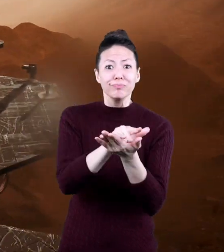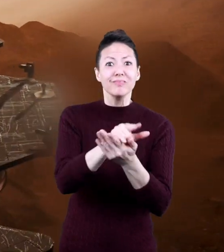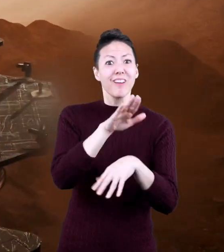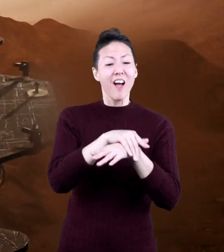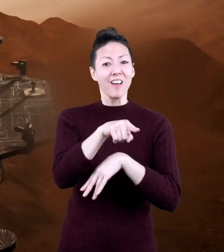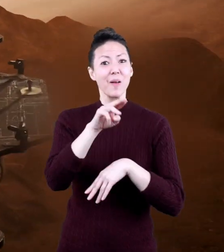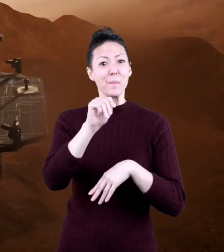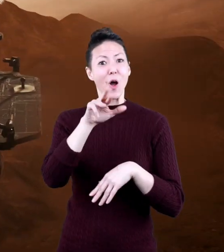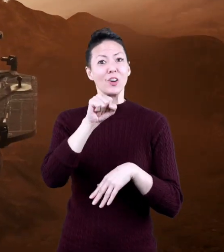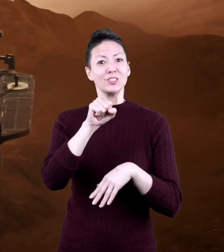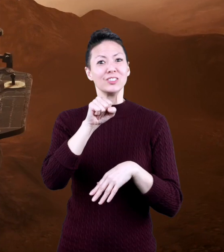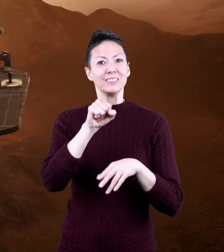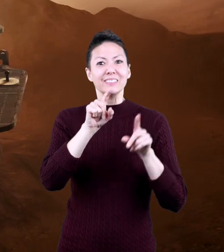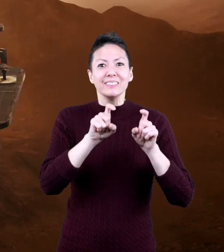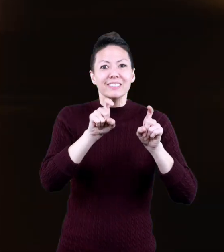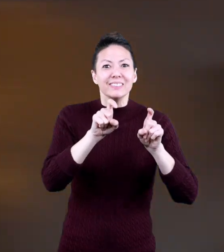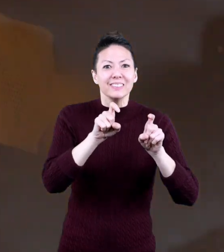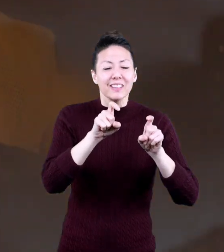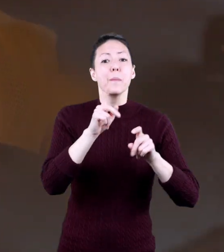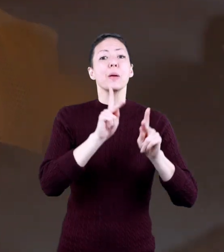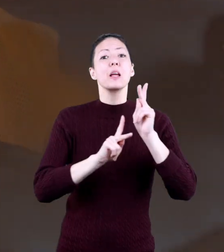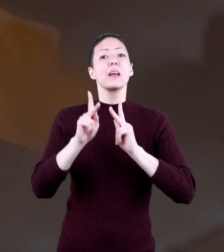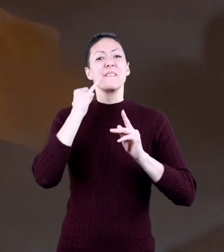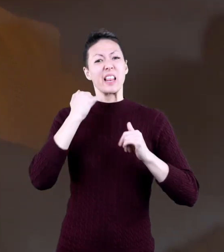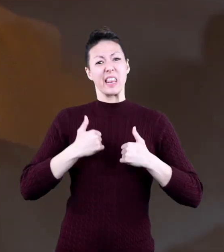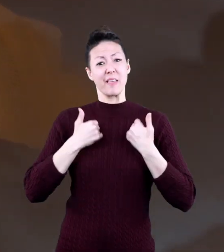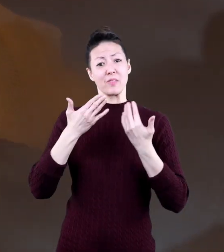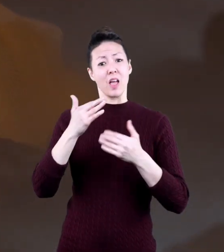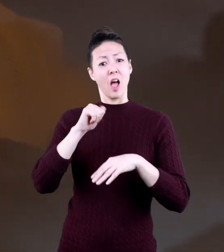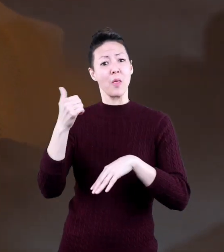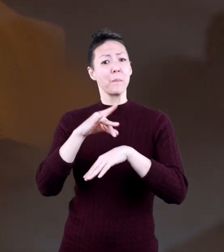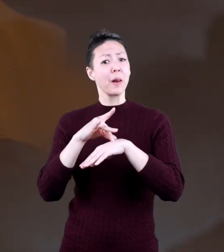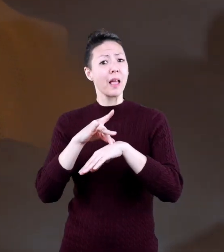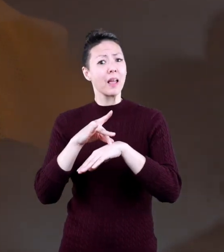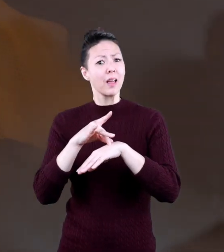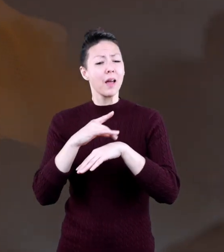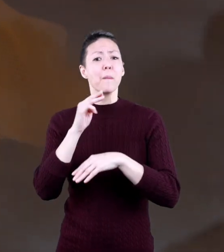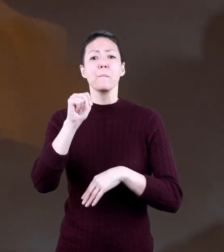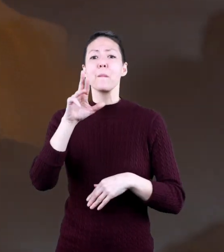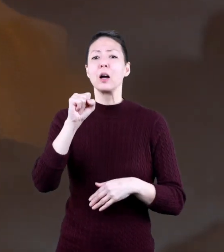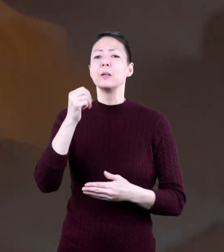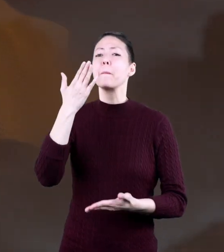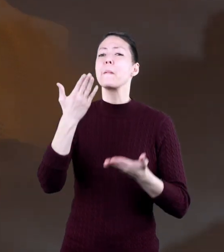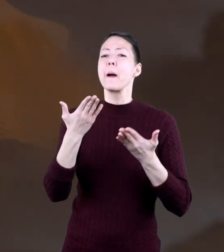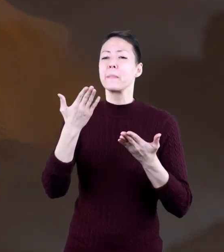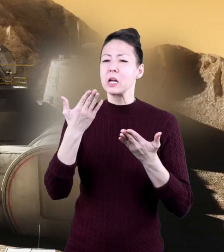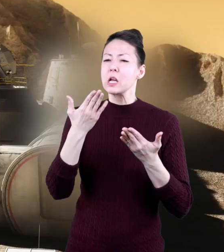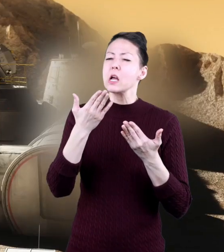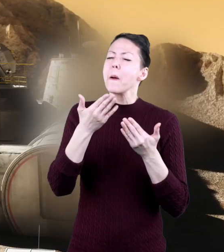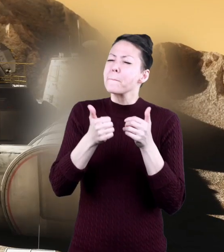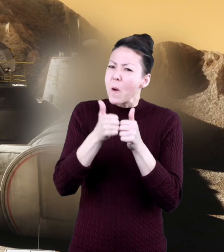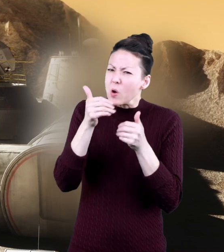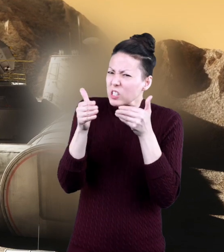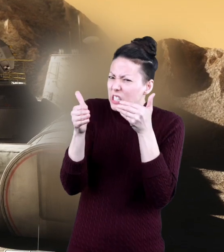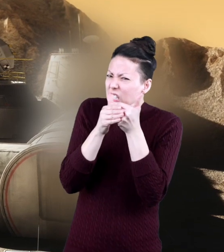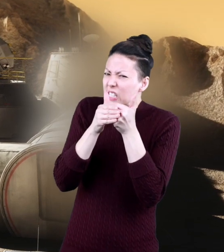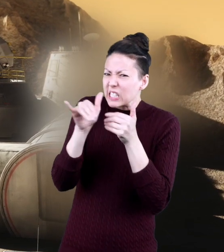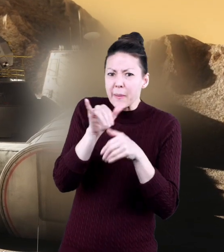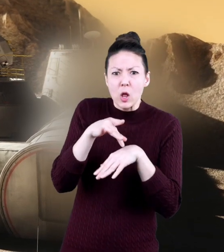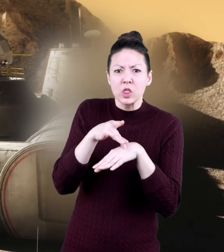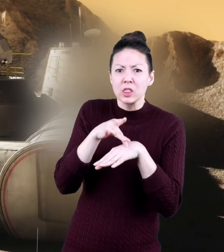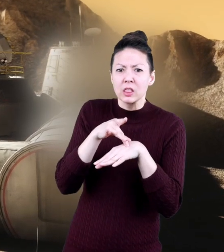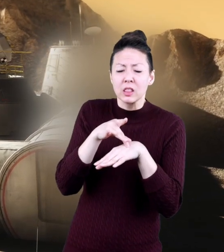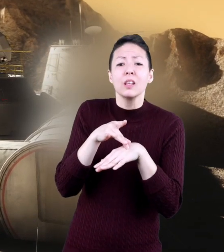its surface. If people were to ever live on another planet, Mars might be the most similar to Earth.